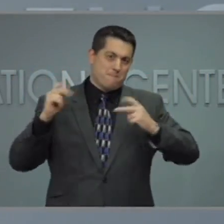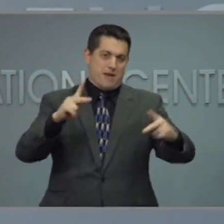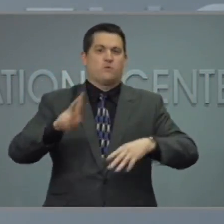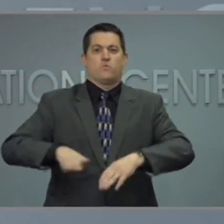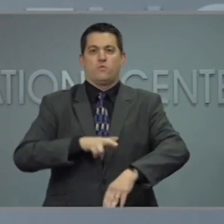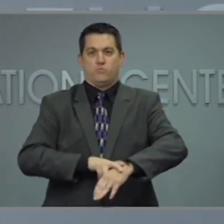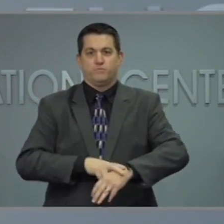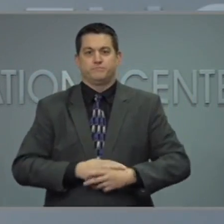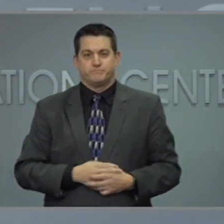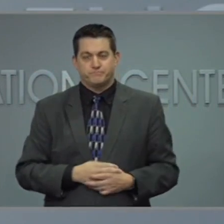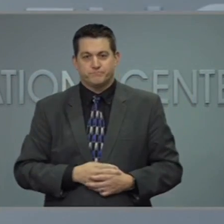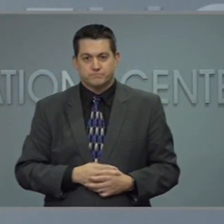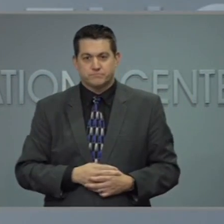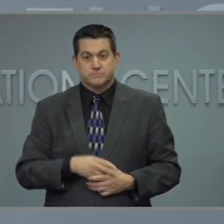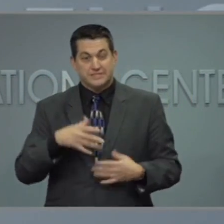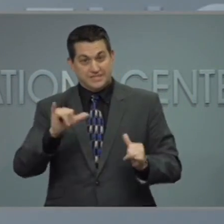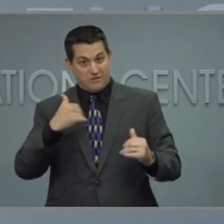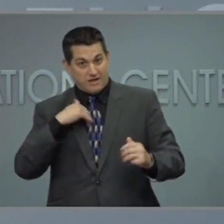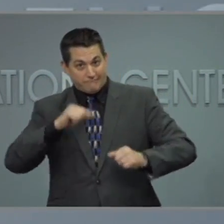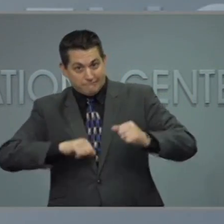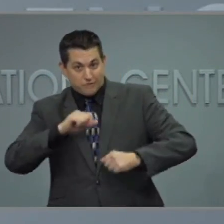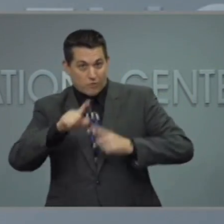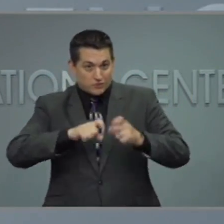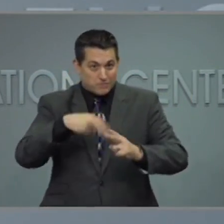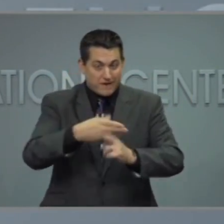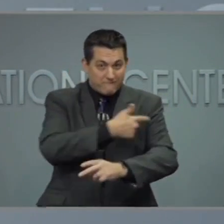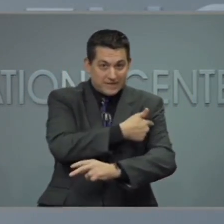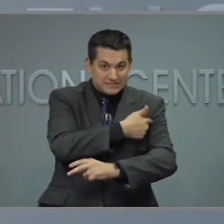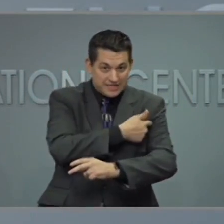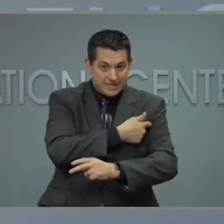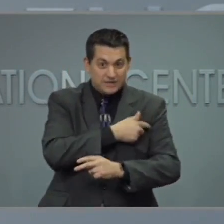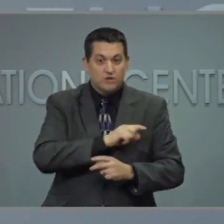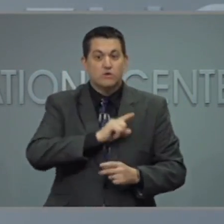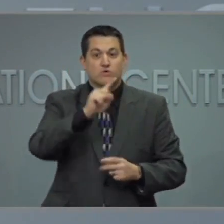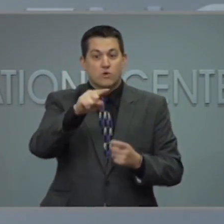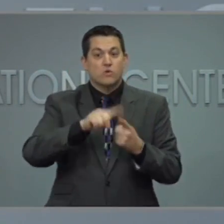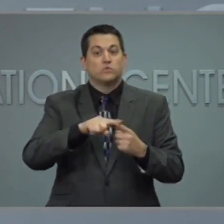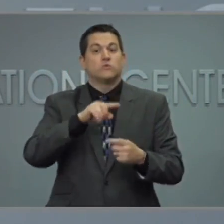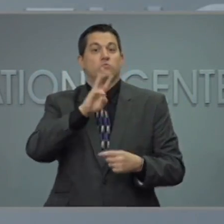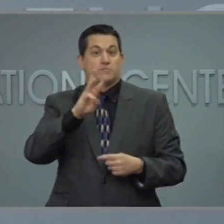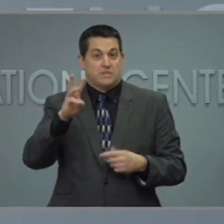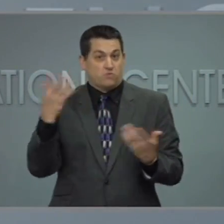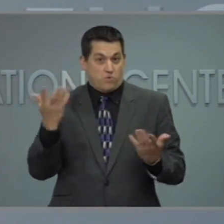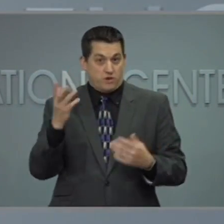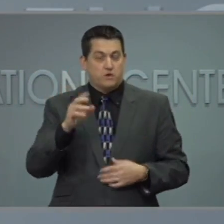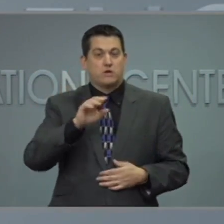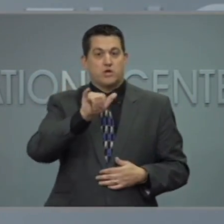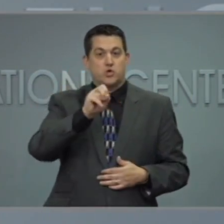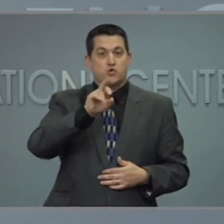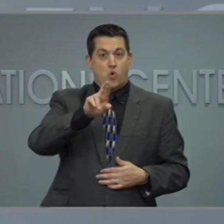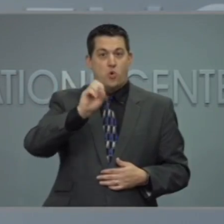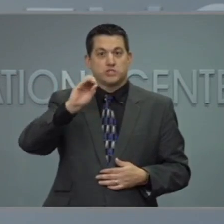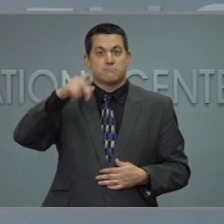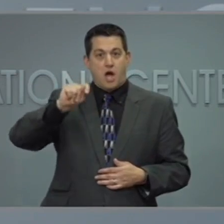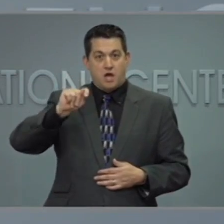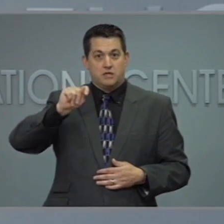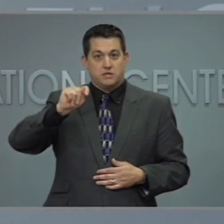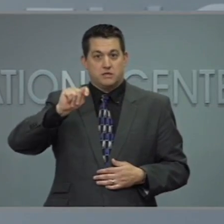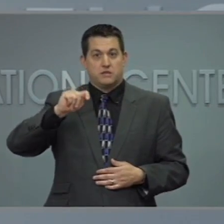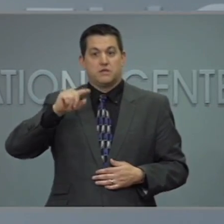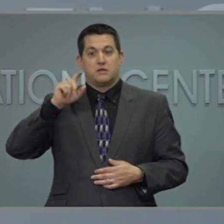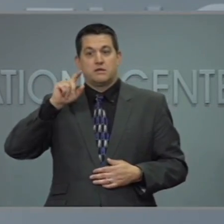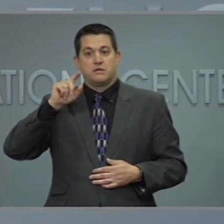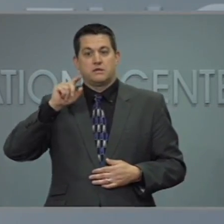about the vaccines, you can find all the answers you need and where to get your COVID-19 vaccine at yourspot, yourshot,